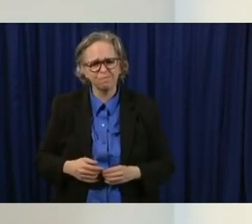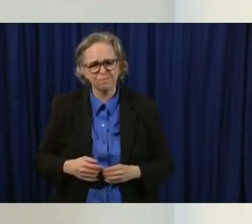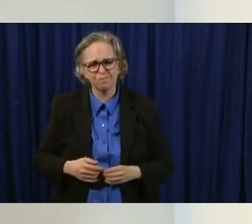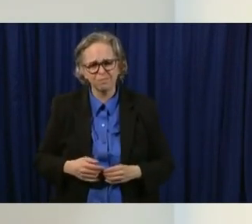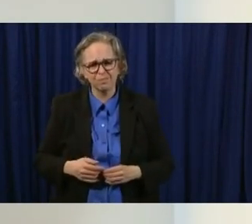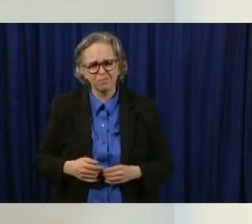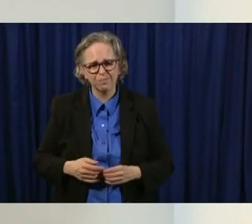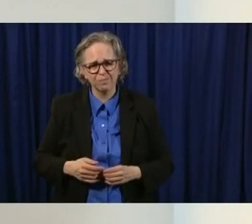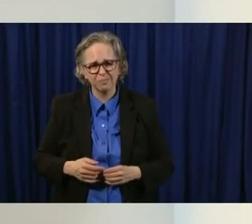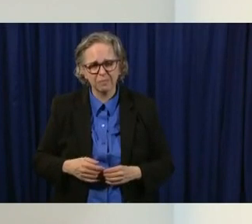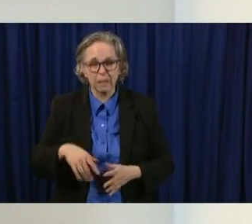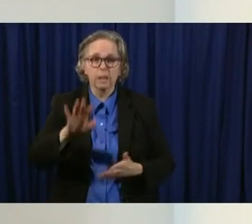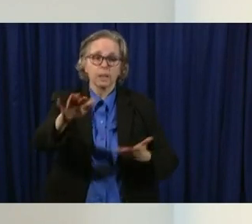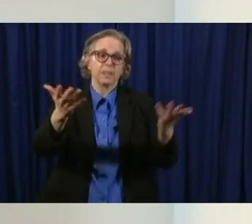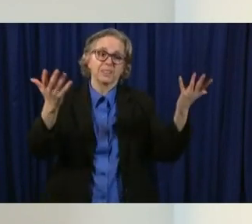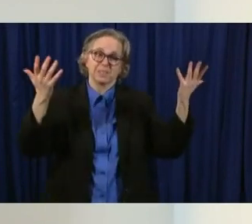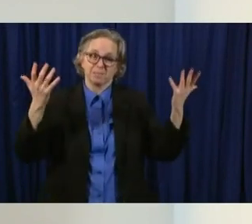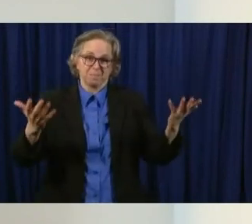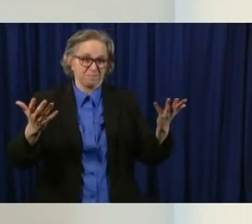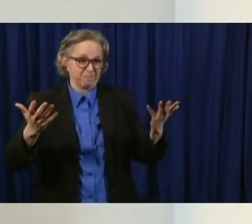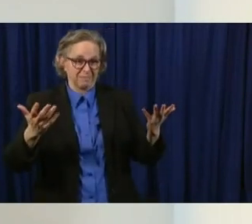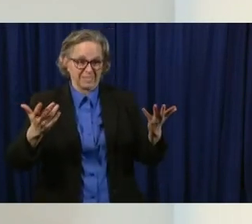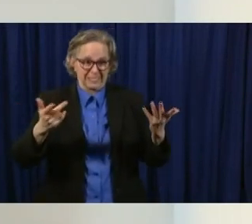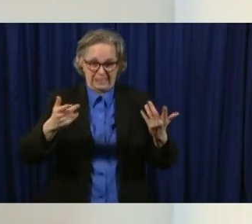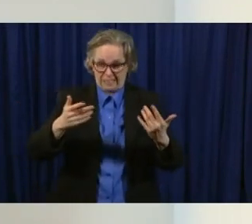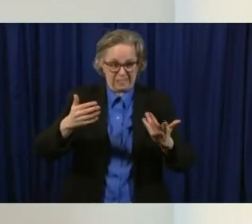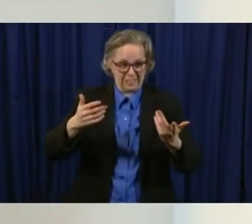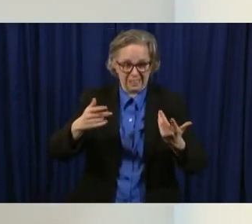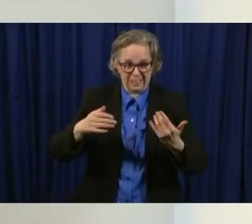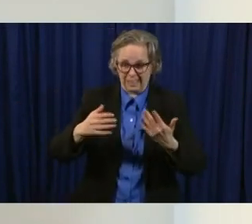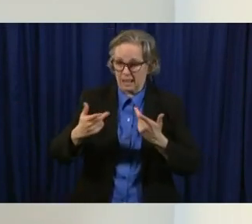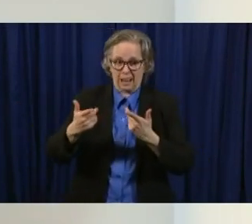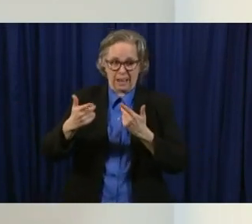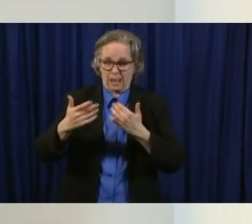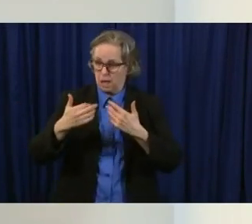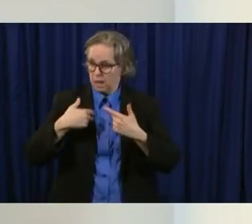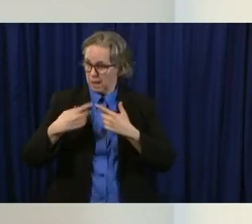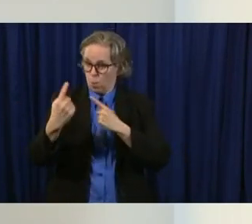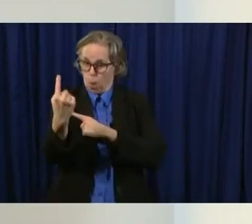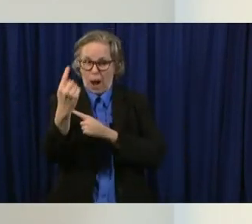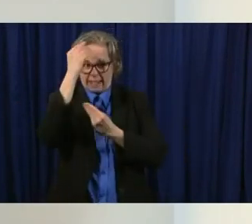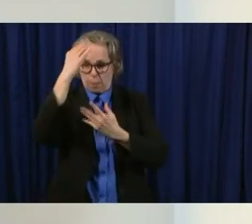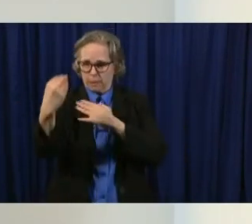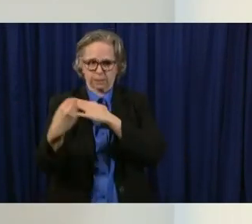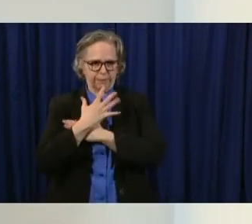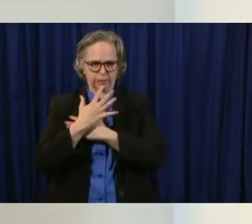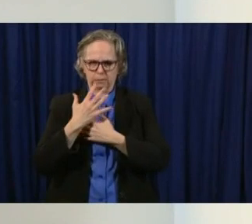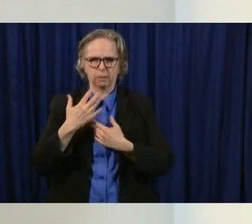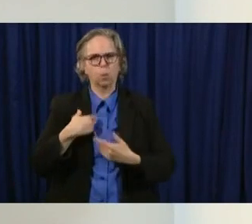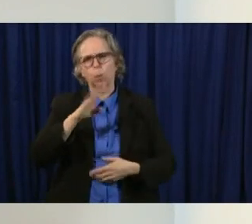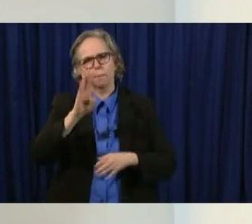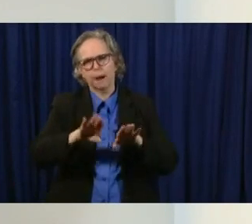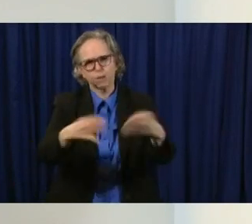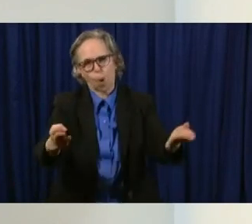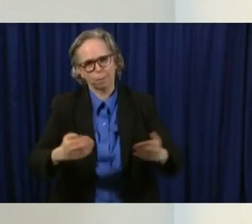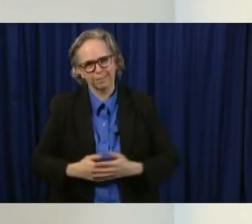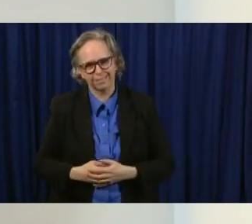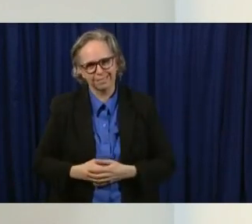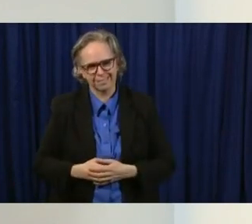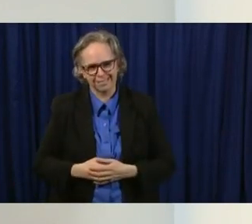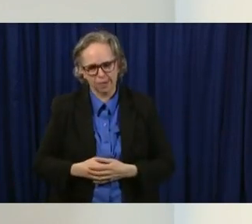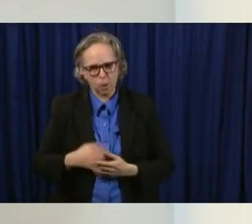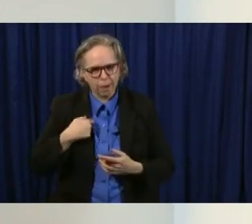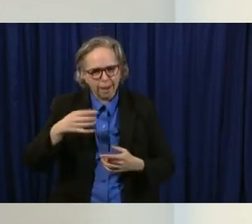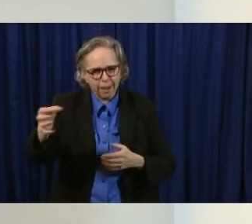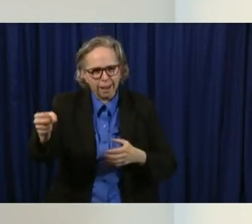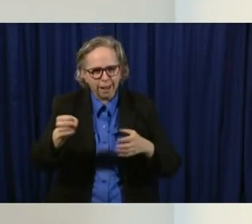on that basis, well, then you would reopen nothing, uh, because the threat is still out there. But every decision has risks. It has health